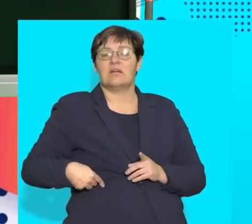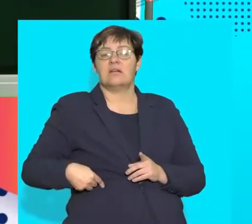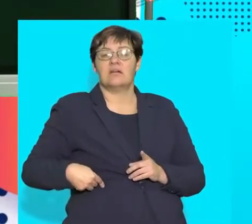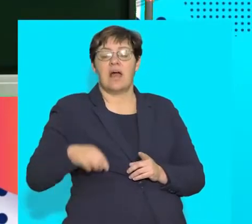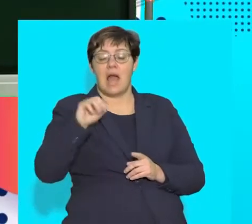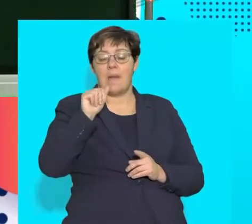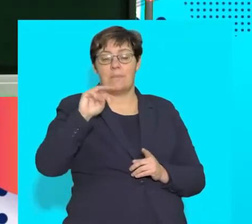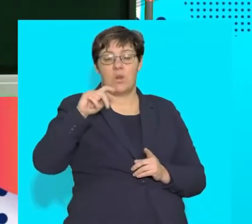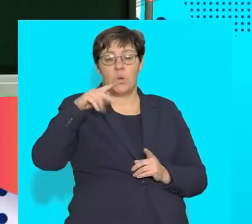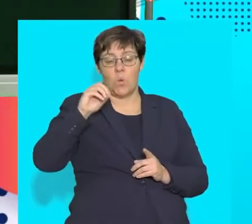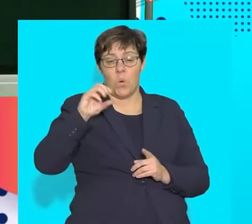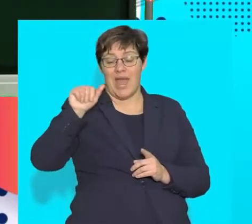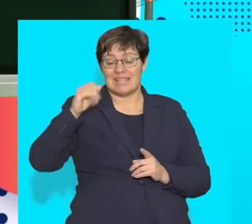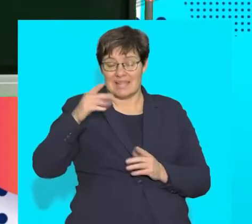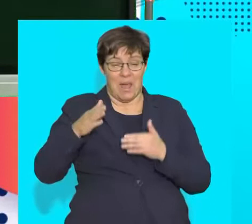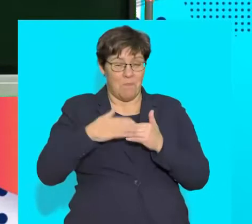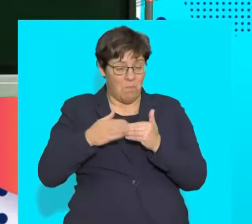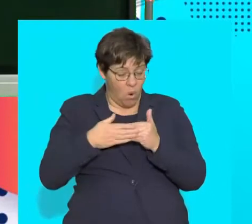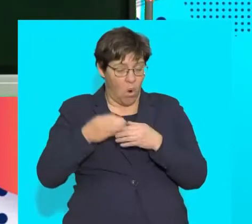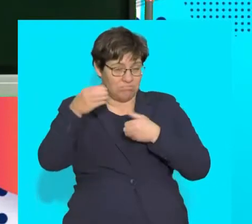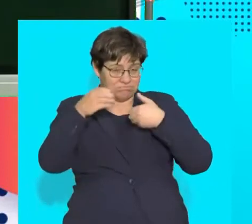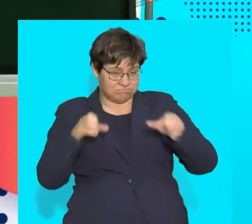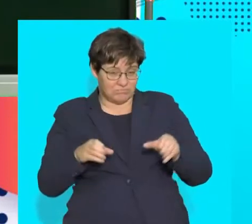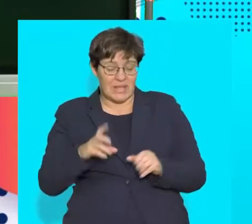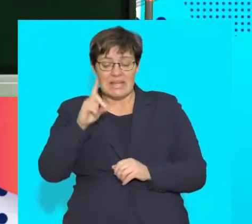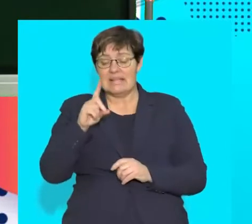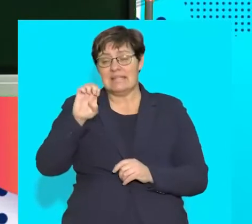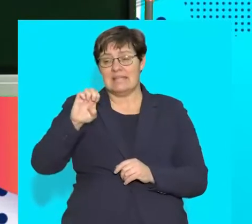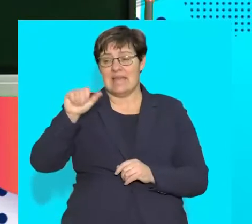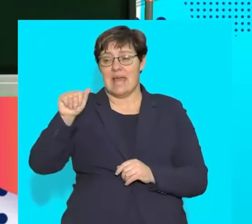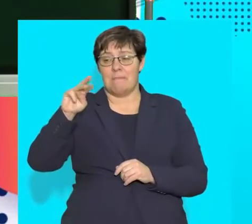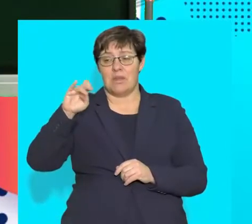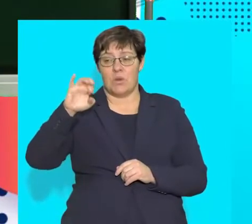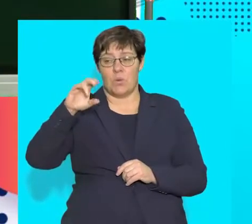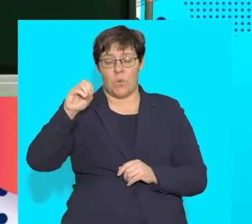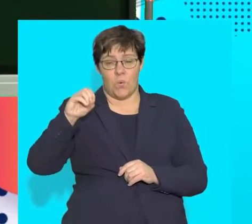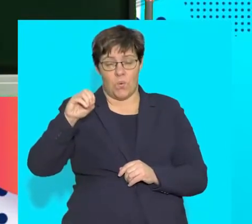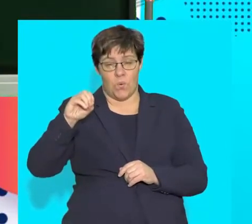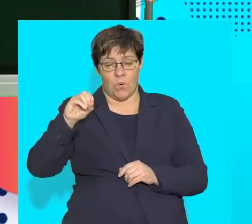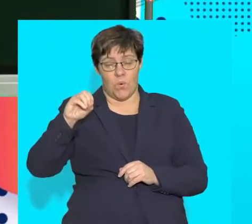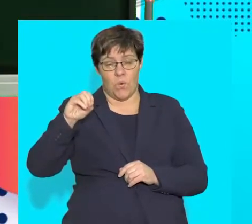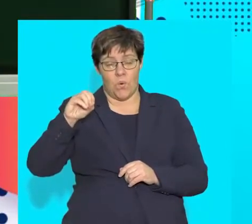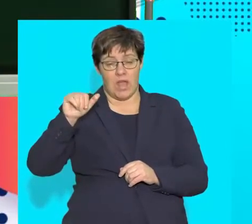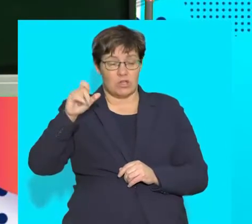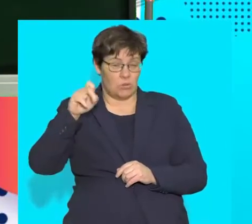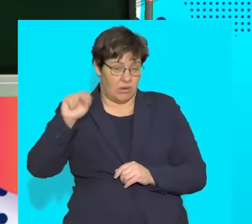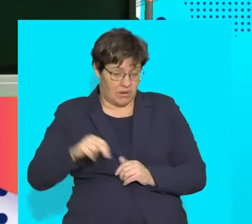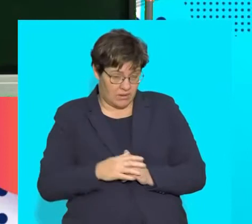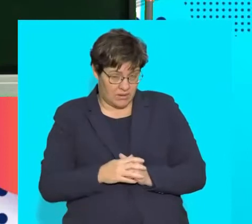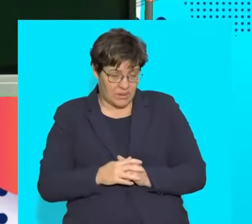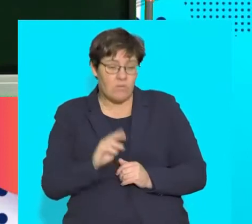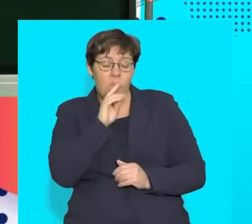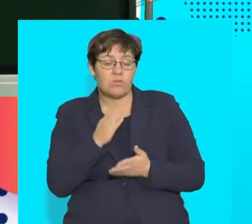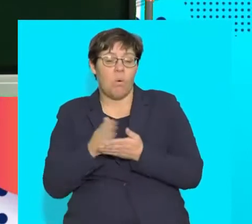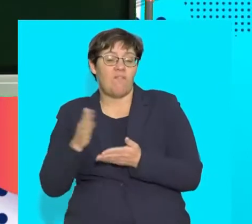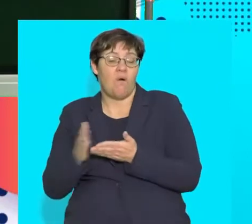down excess amino acids. So, we refer to that as the deamination of excess amino acids. It also plays an important